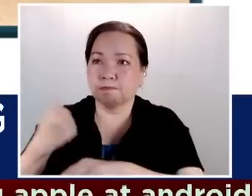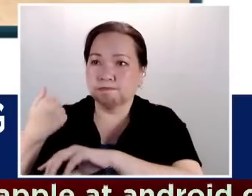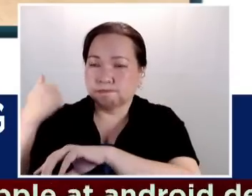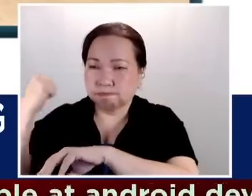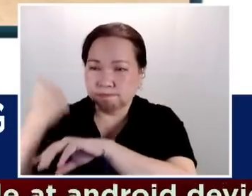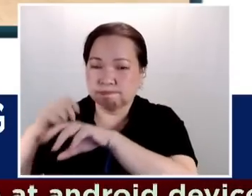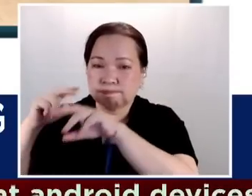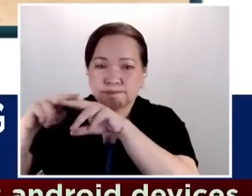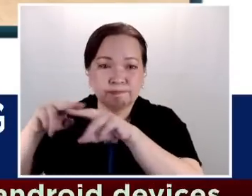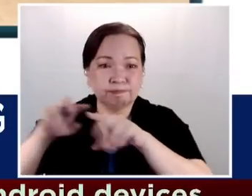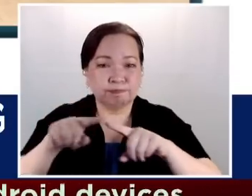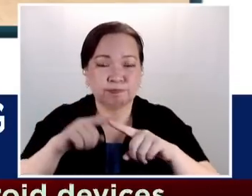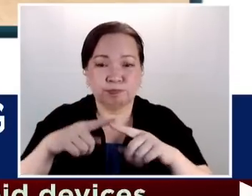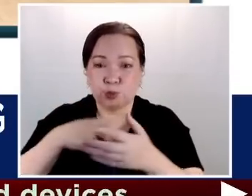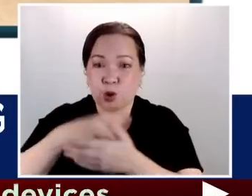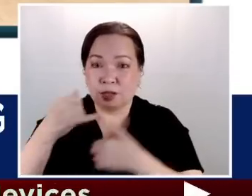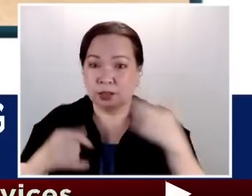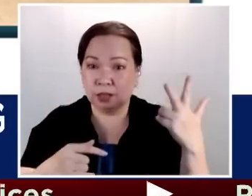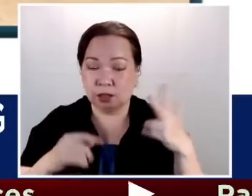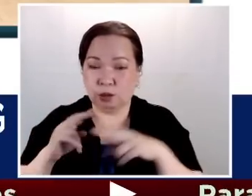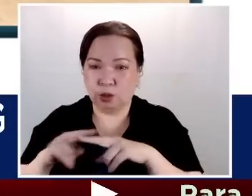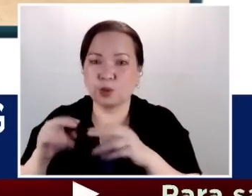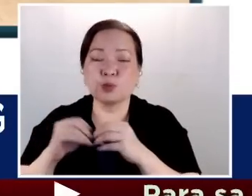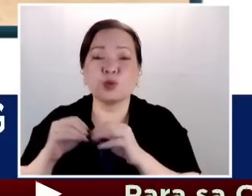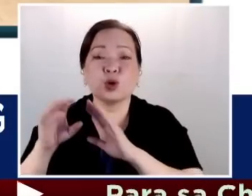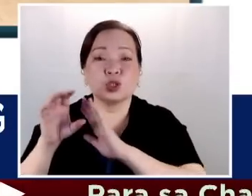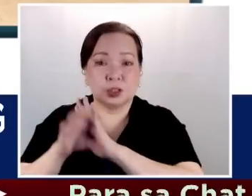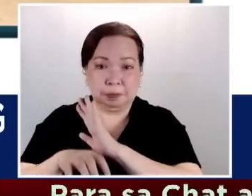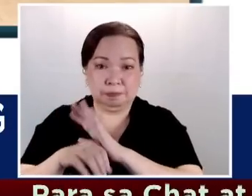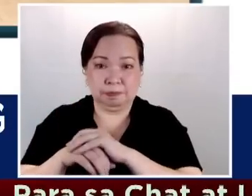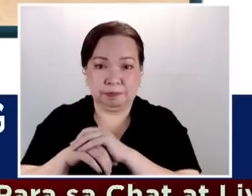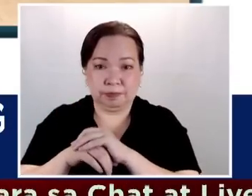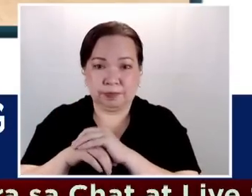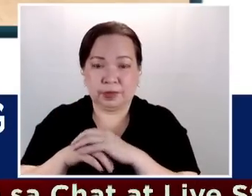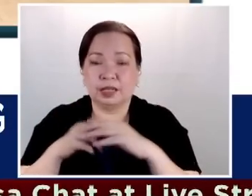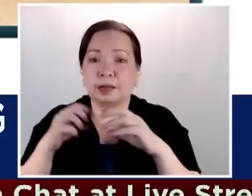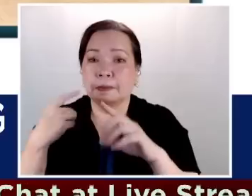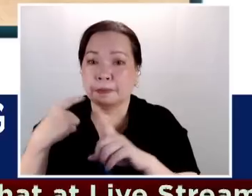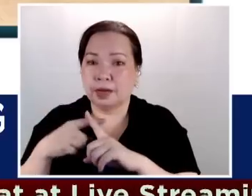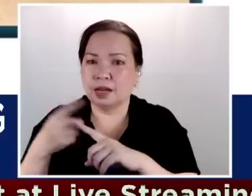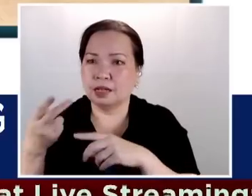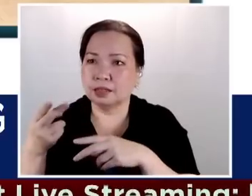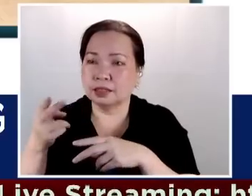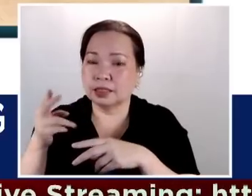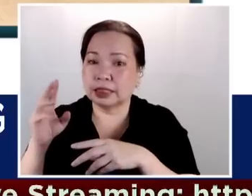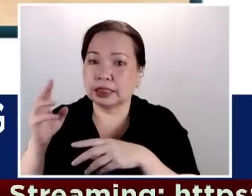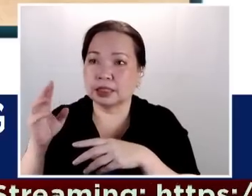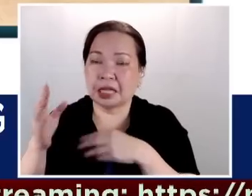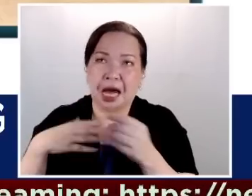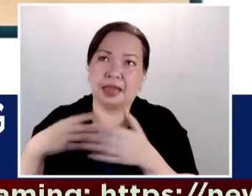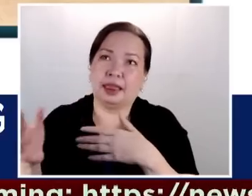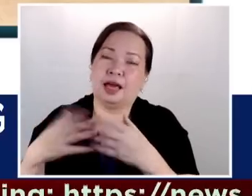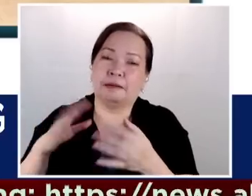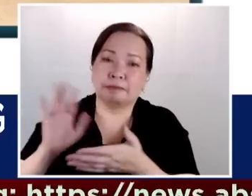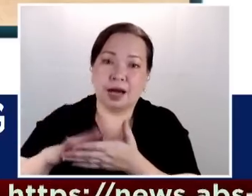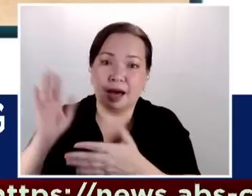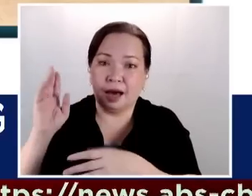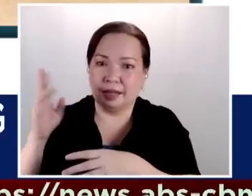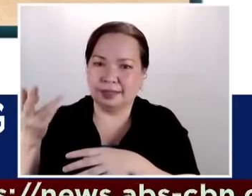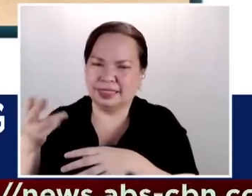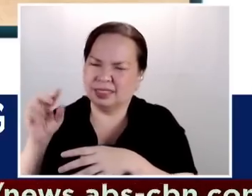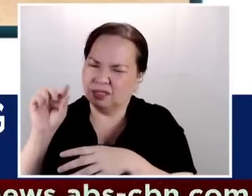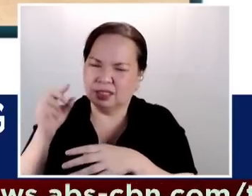projects will be cheaper. Even the interest rate may be a little bit higher because he said